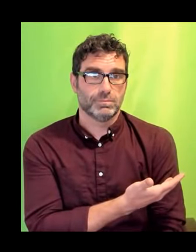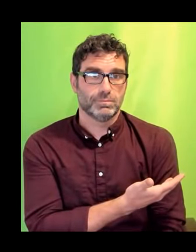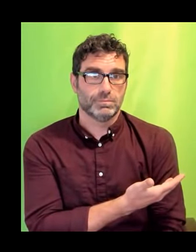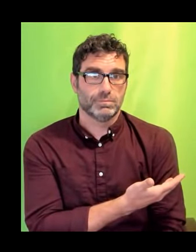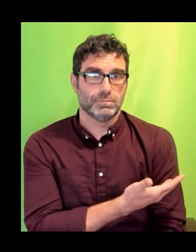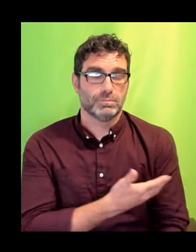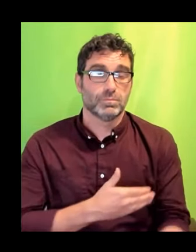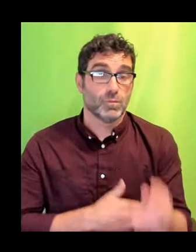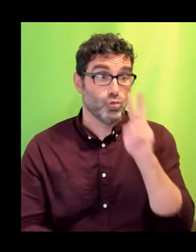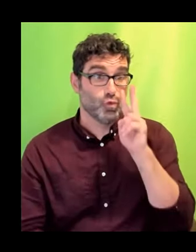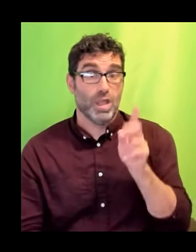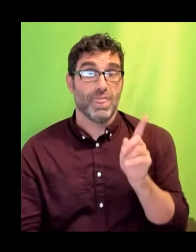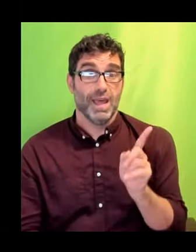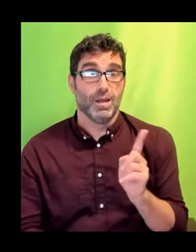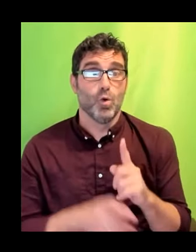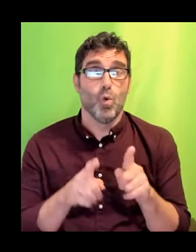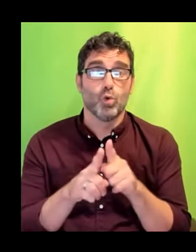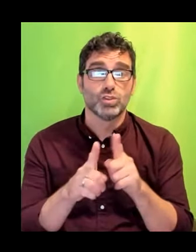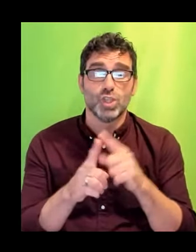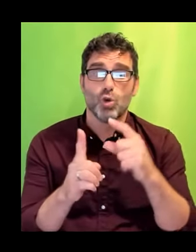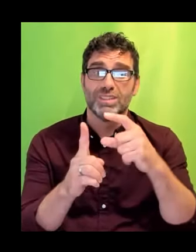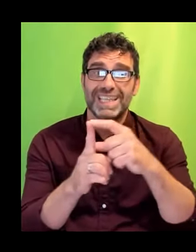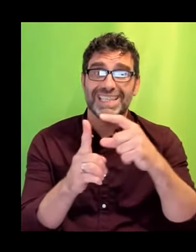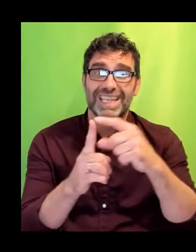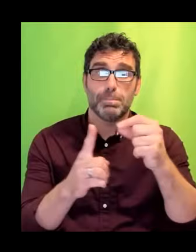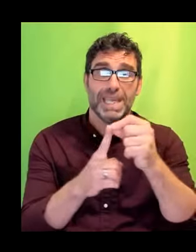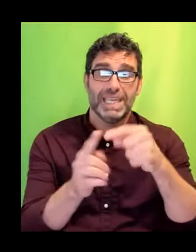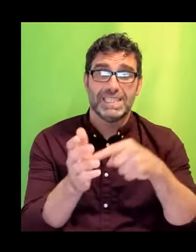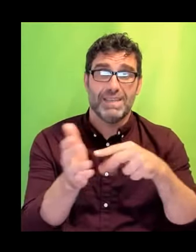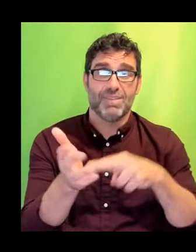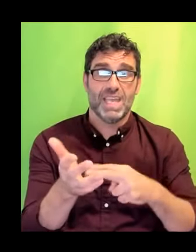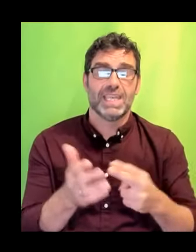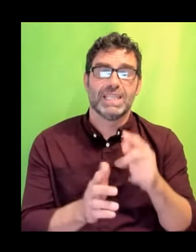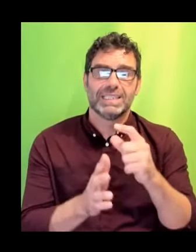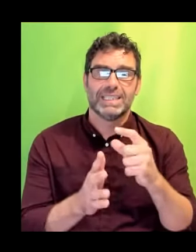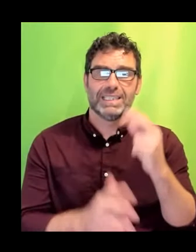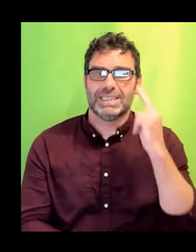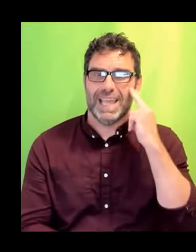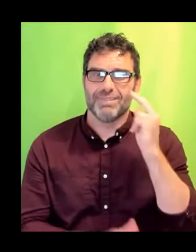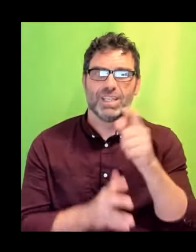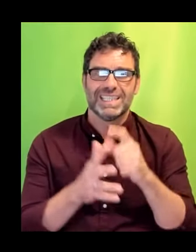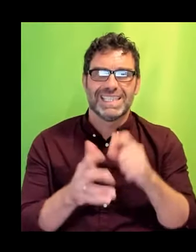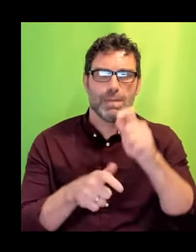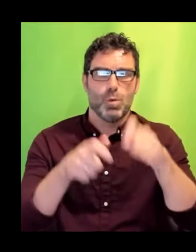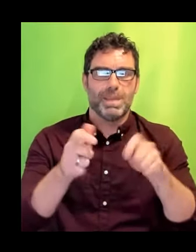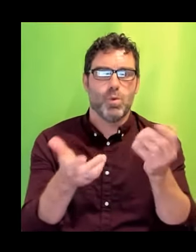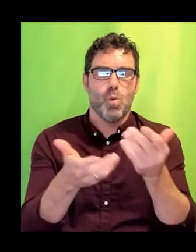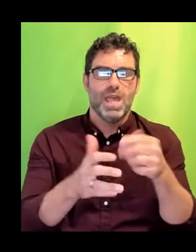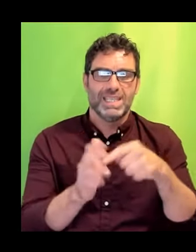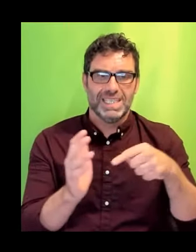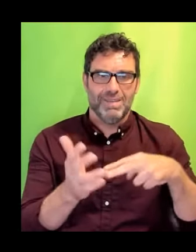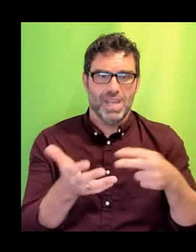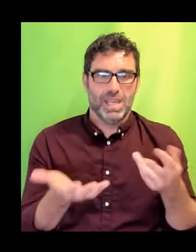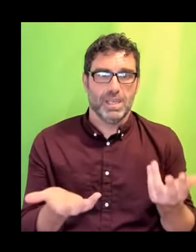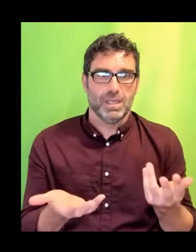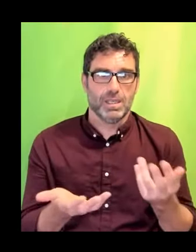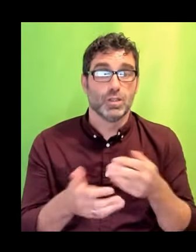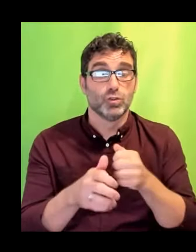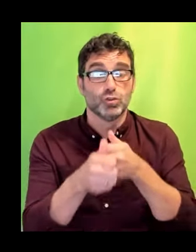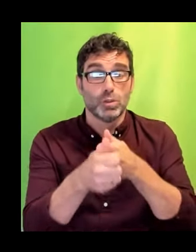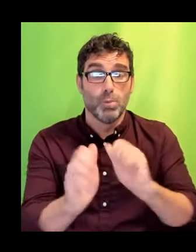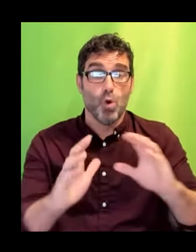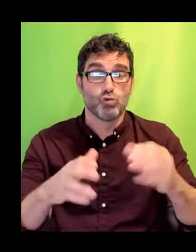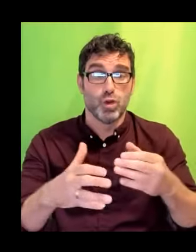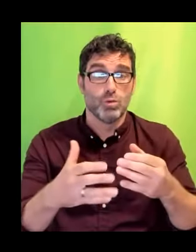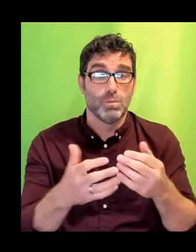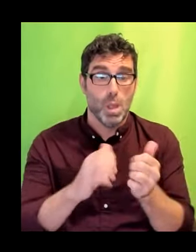DDPTV, Deaf and Disabled People in TV, a campaign group and a network for disabled talent that provides peer-to-peer advice and tries to find